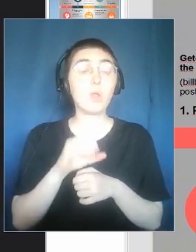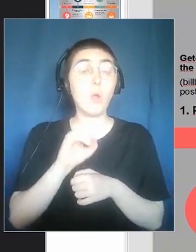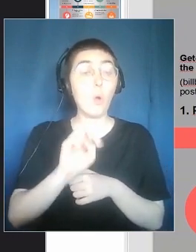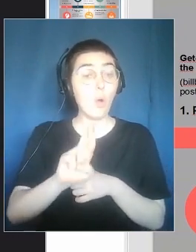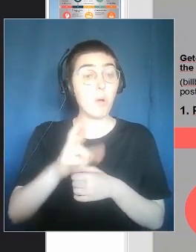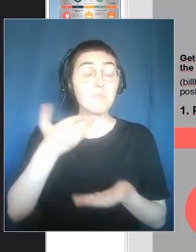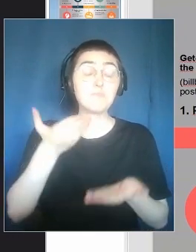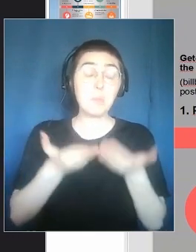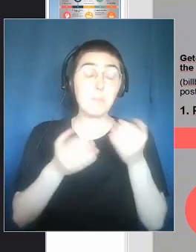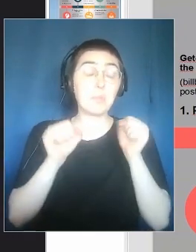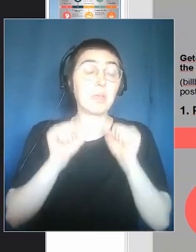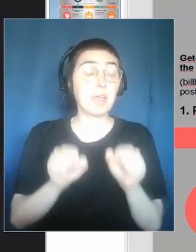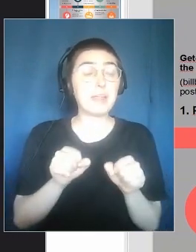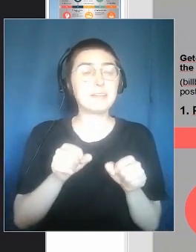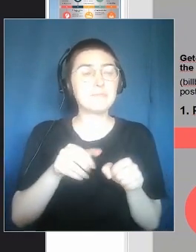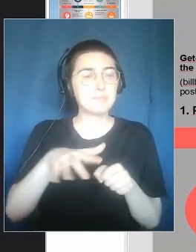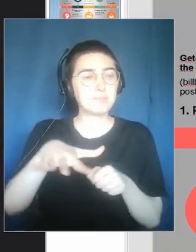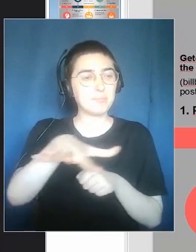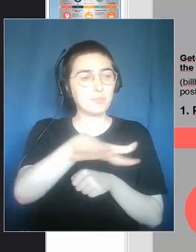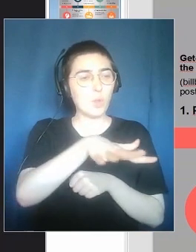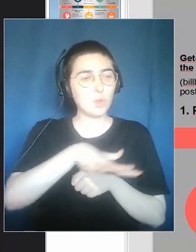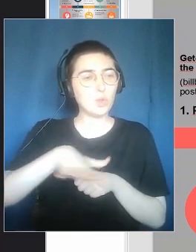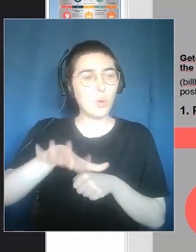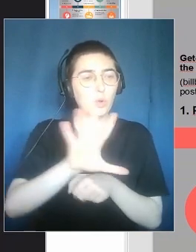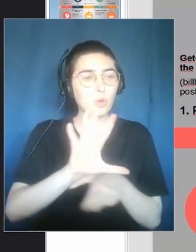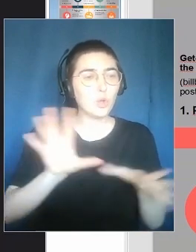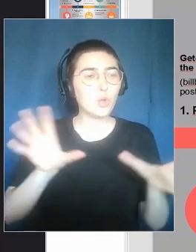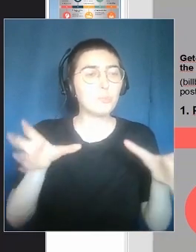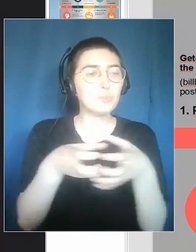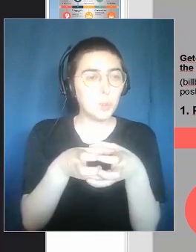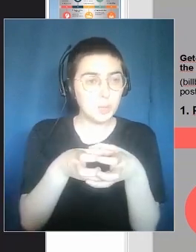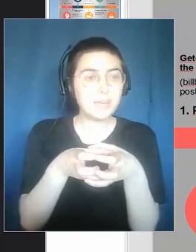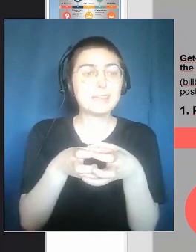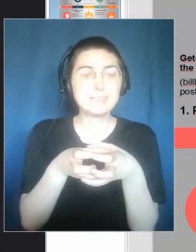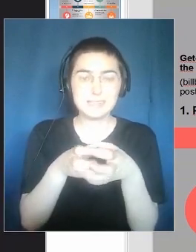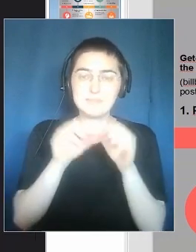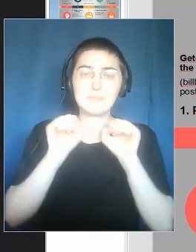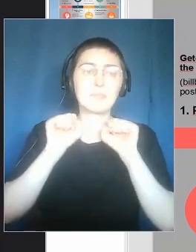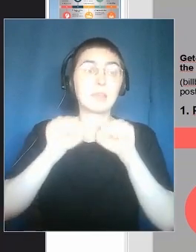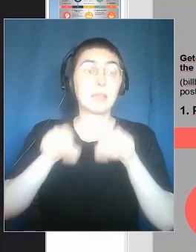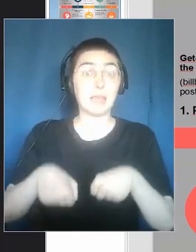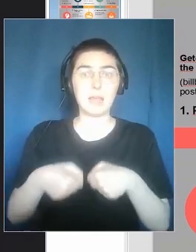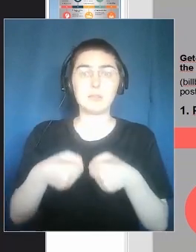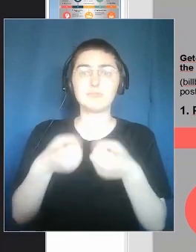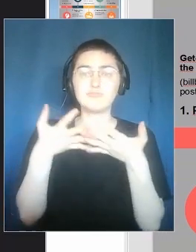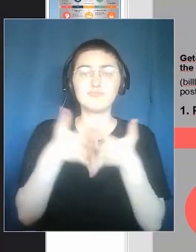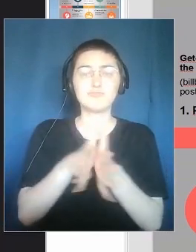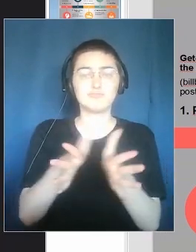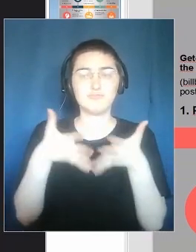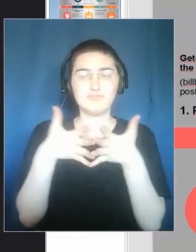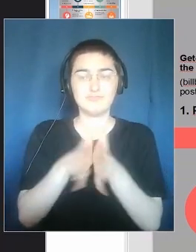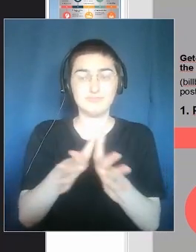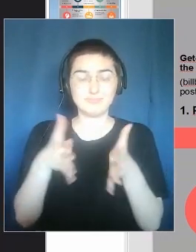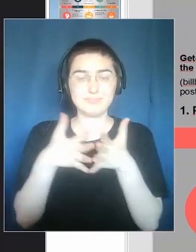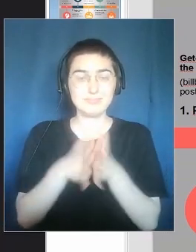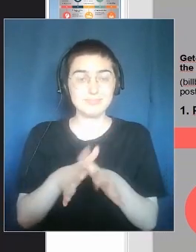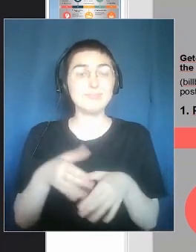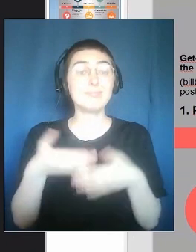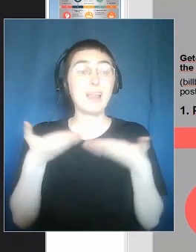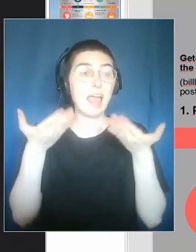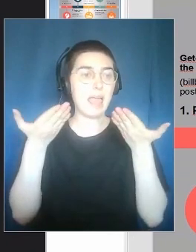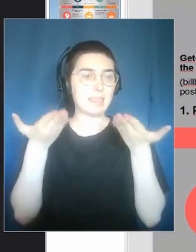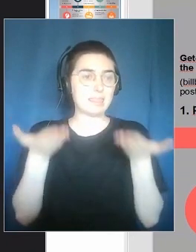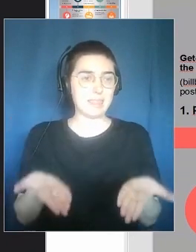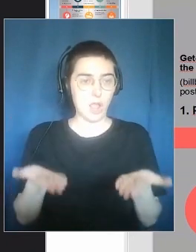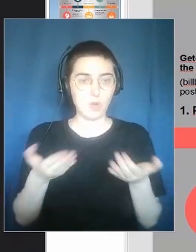these are local communities. In the case of this three silent plays,